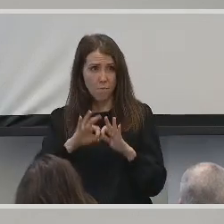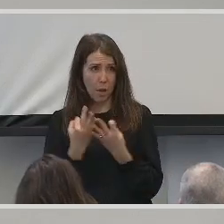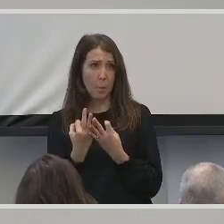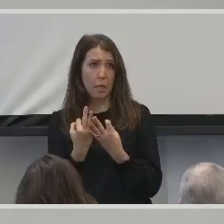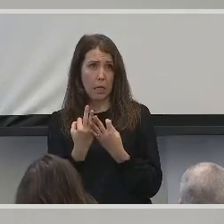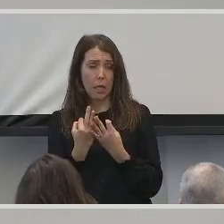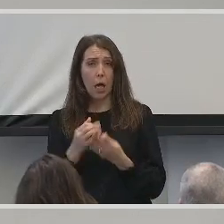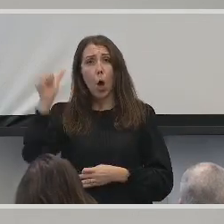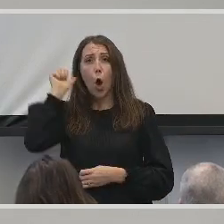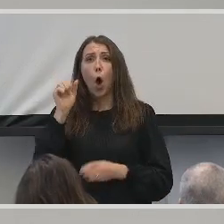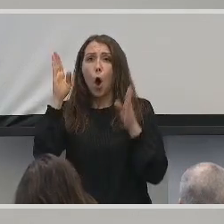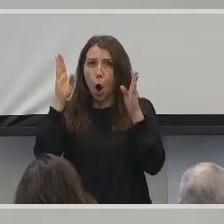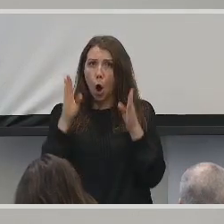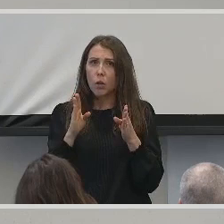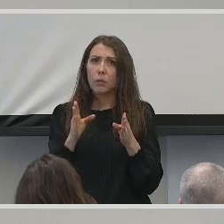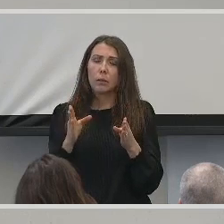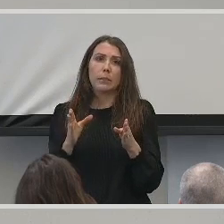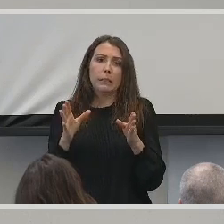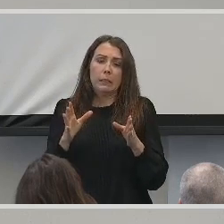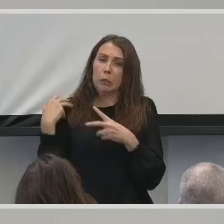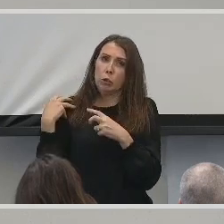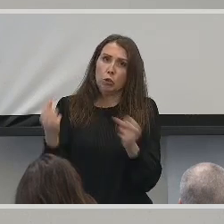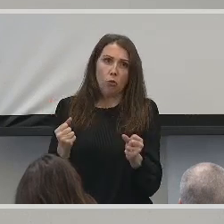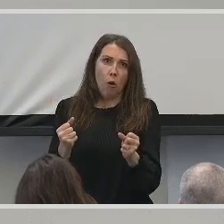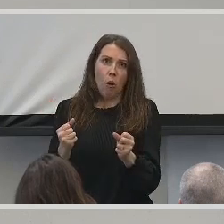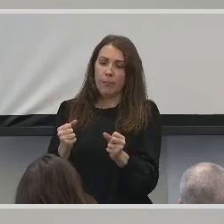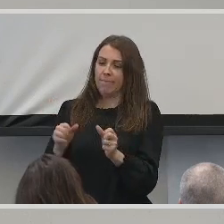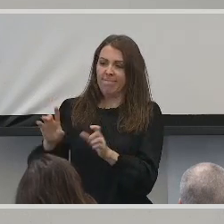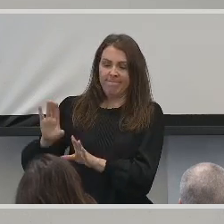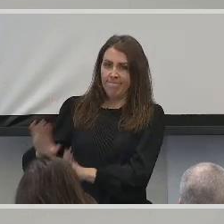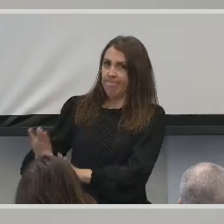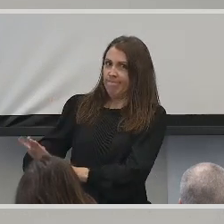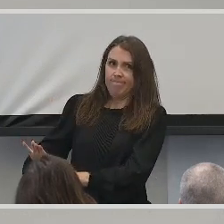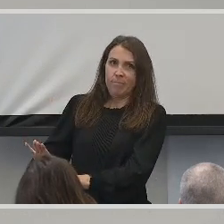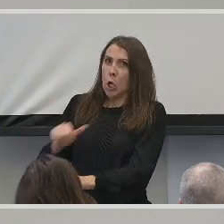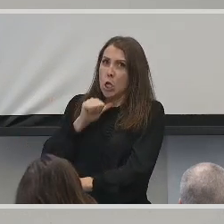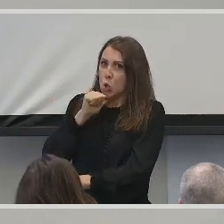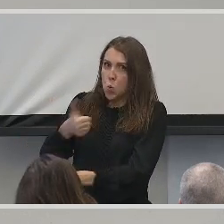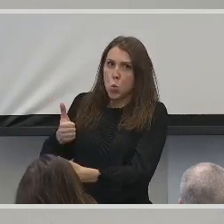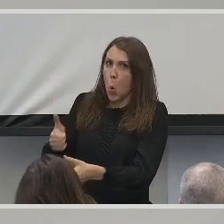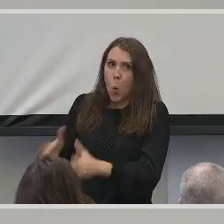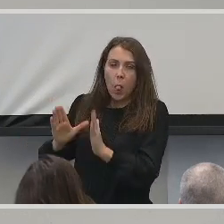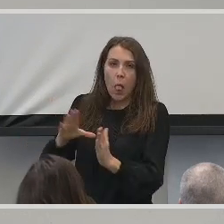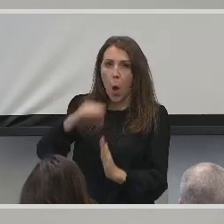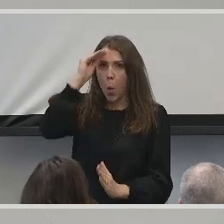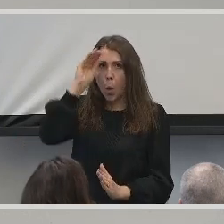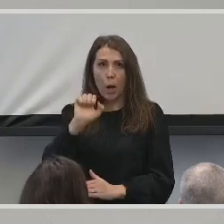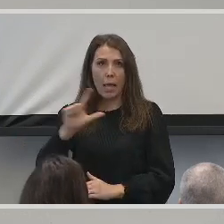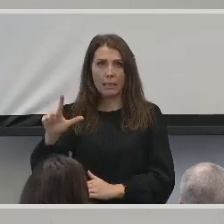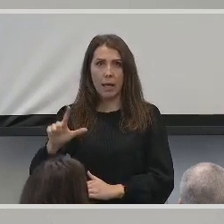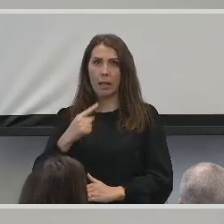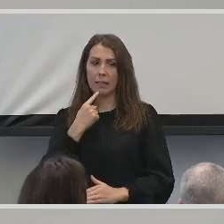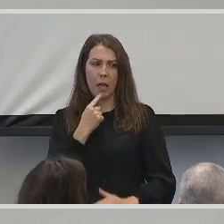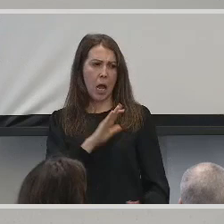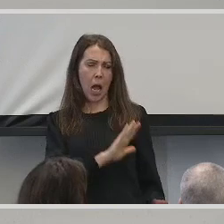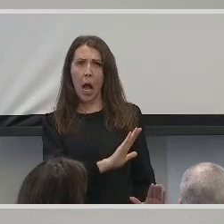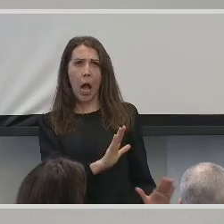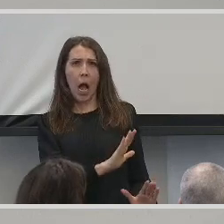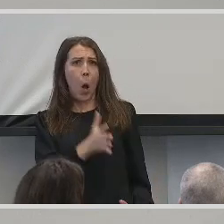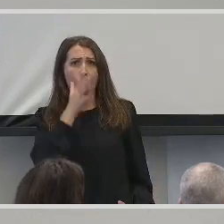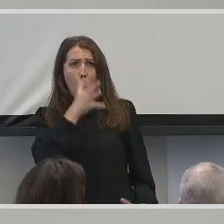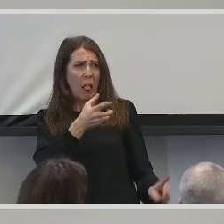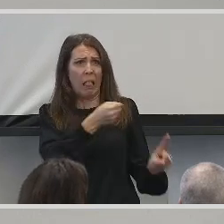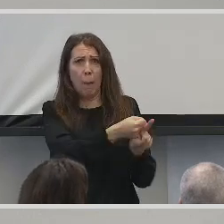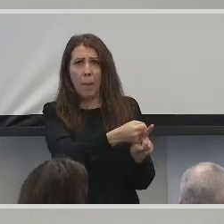Audiologists at the time strongly discouraged my mother from allowing me to learn sign language, labeling it as a cross that would hinder